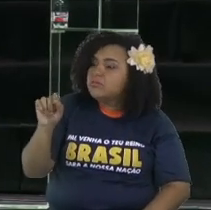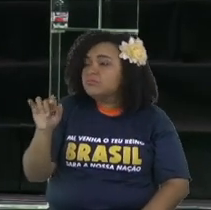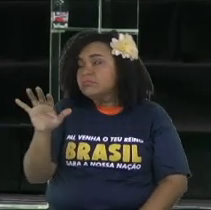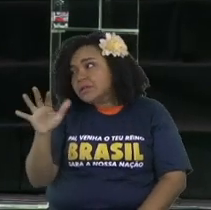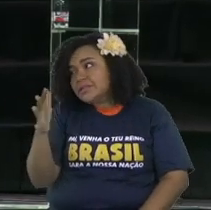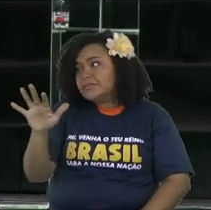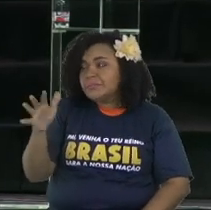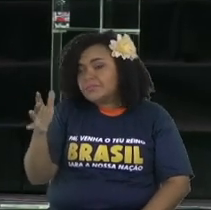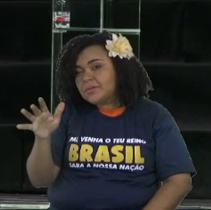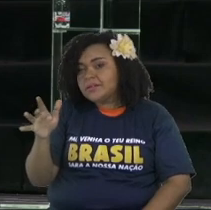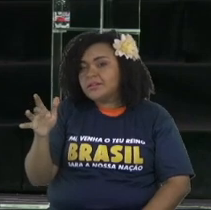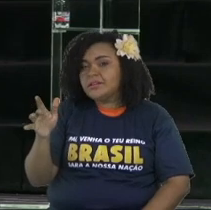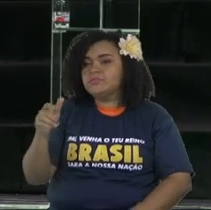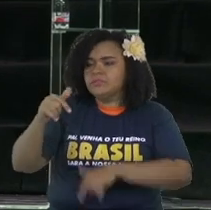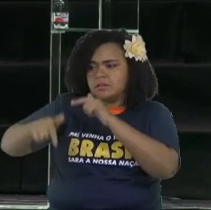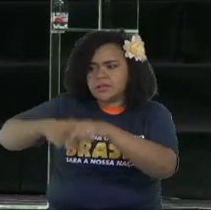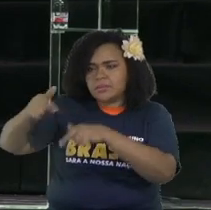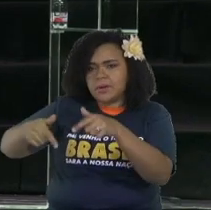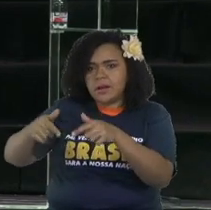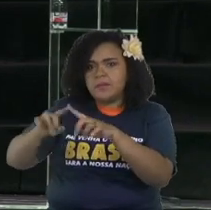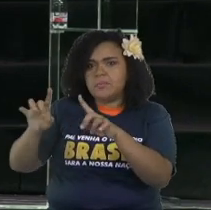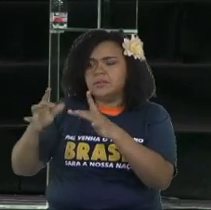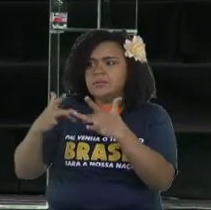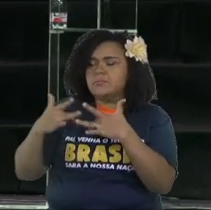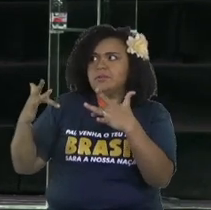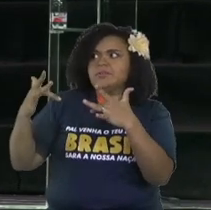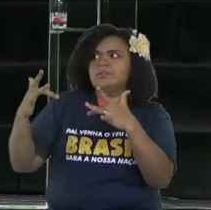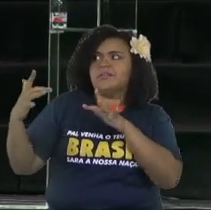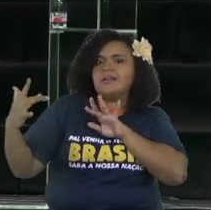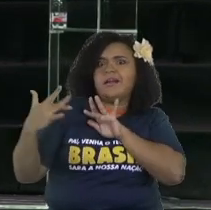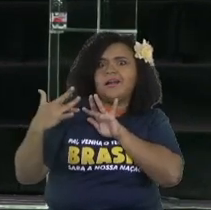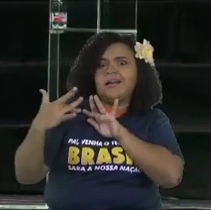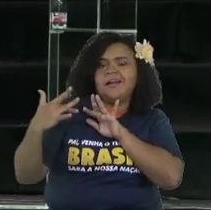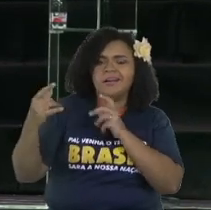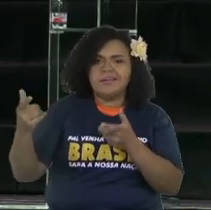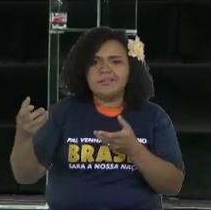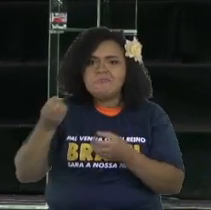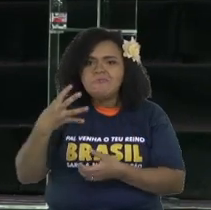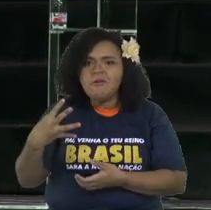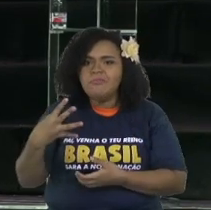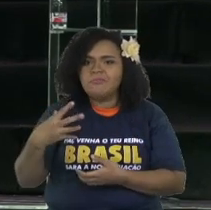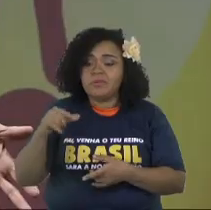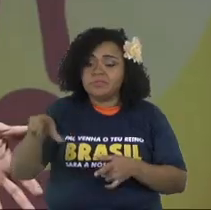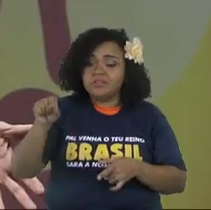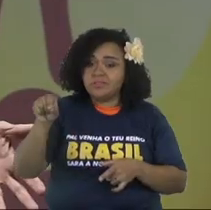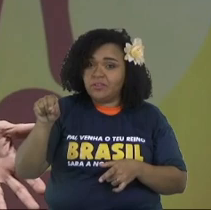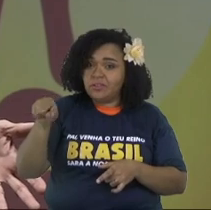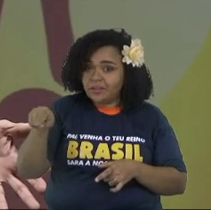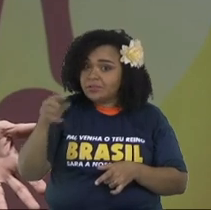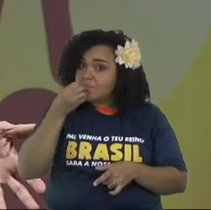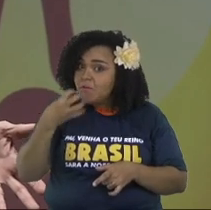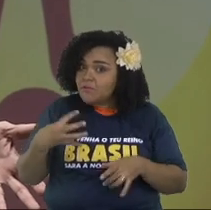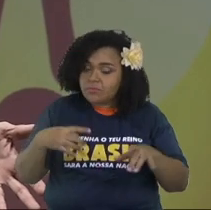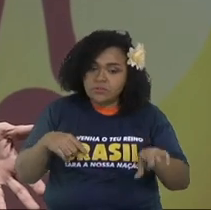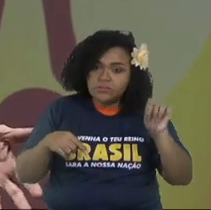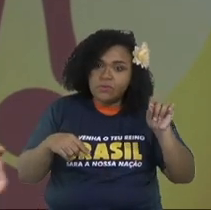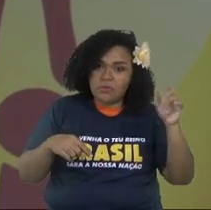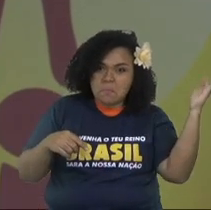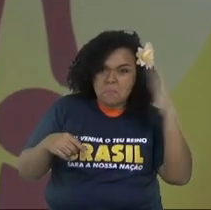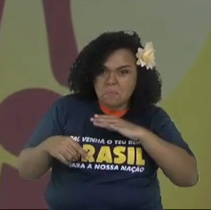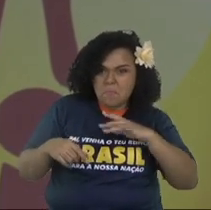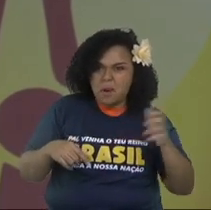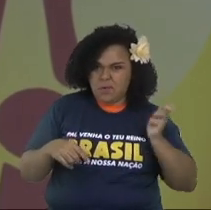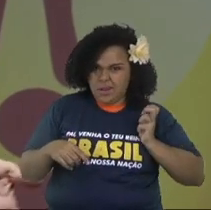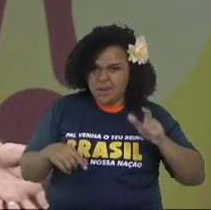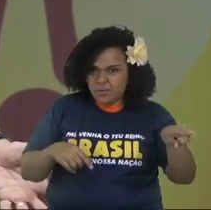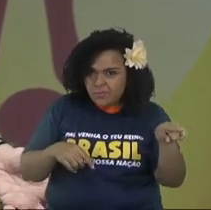but not a very rich man, but he's in love for you, he's passionate for